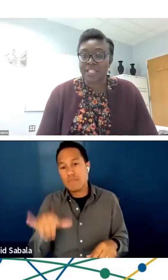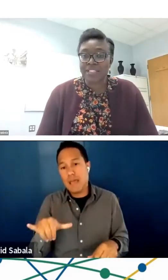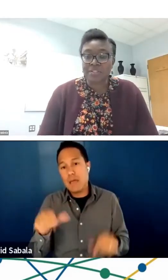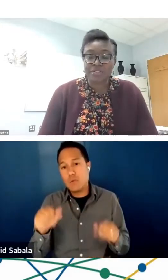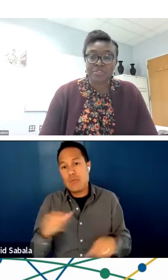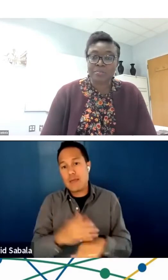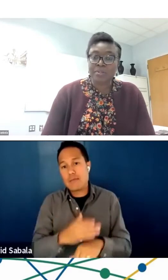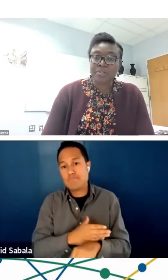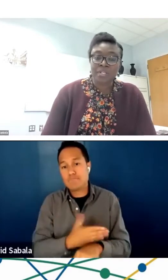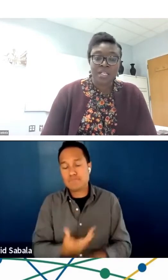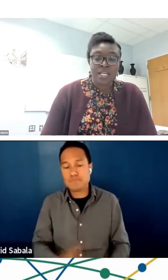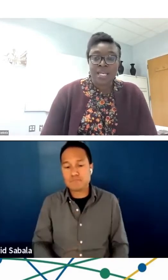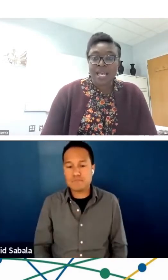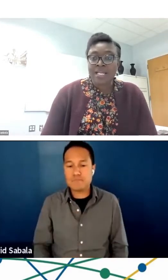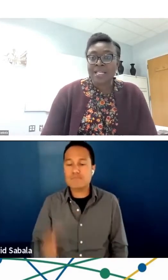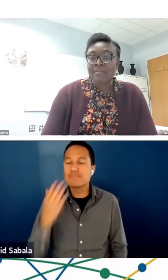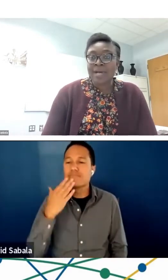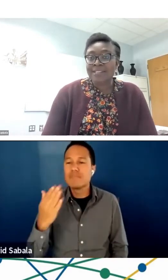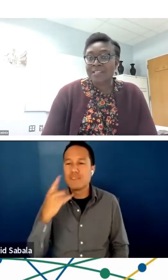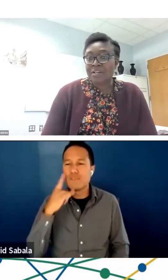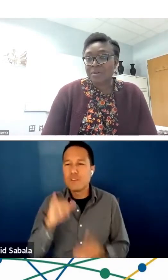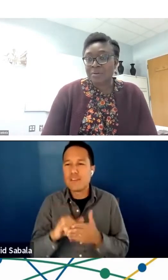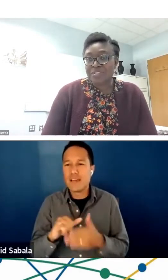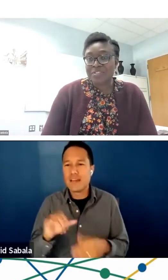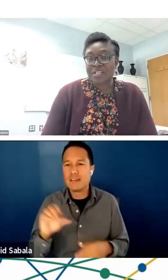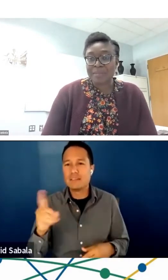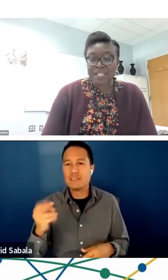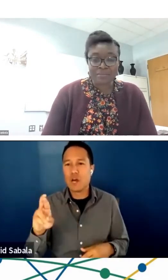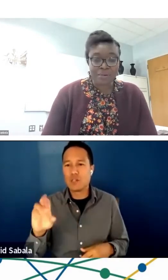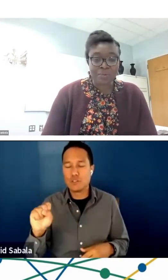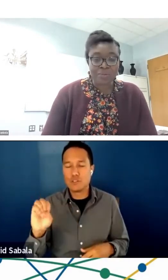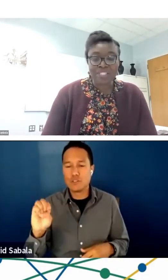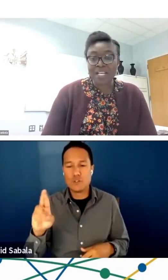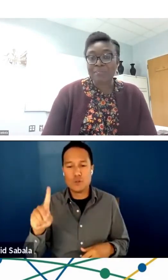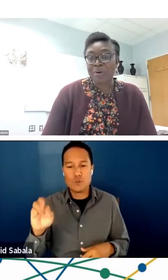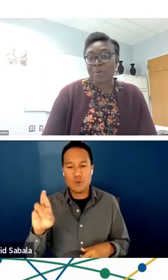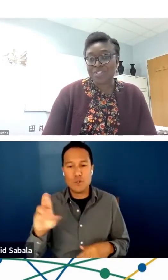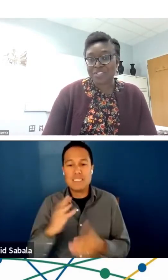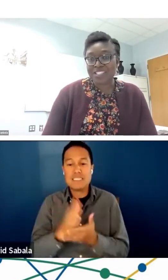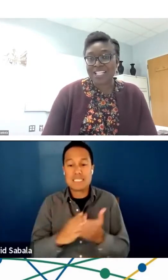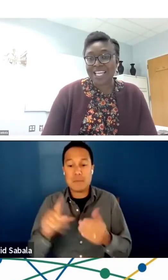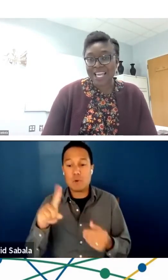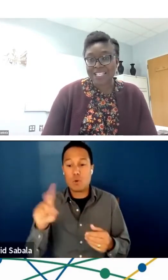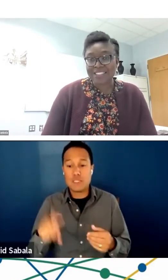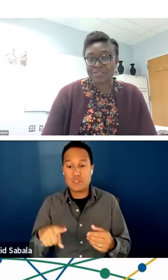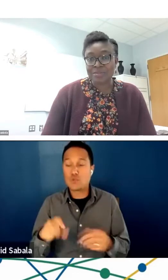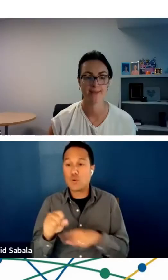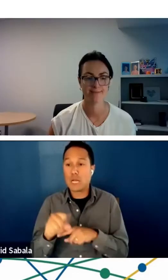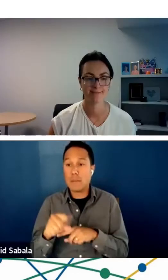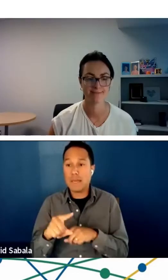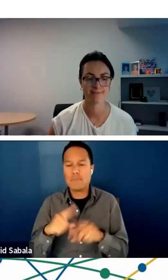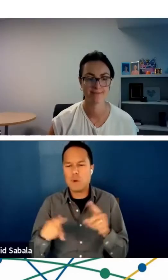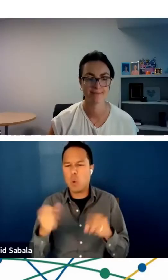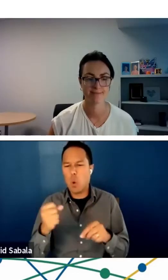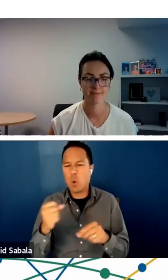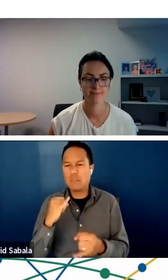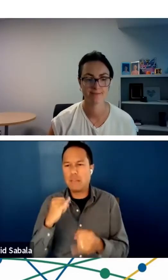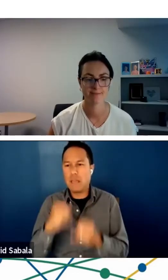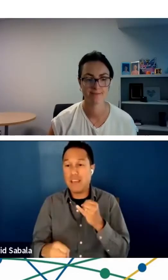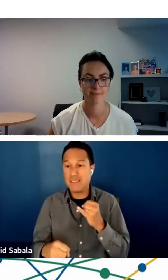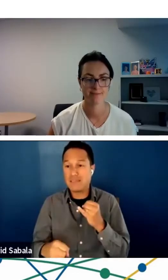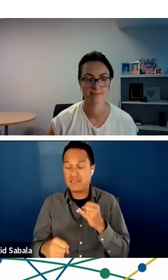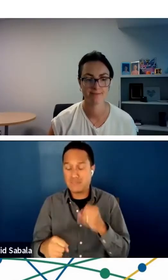for answering that, Dr. Serker. And I see all the questions come in, but we will take more questions at the end. Okay. Moderator